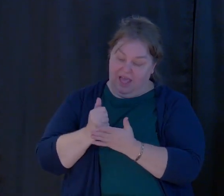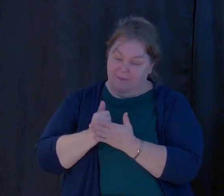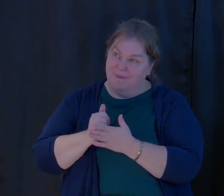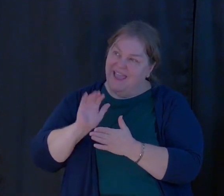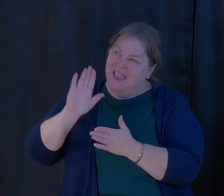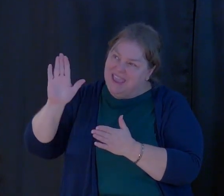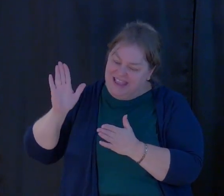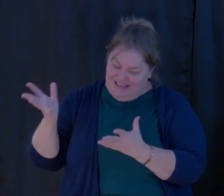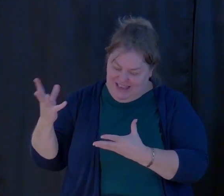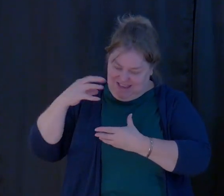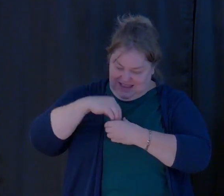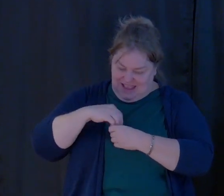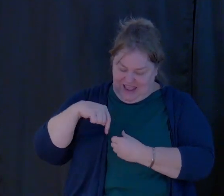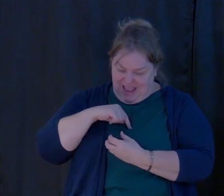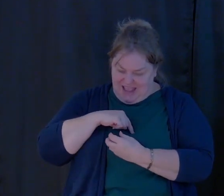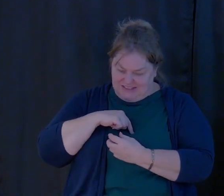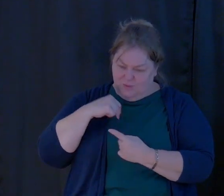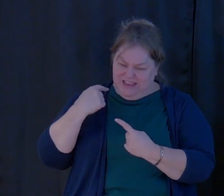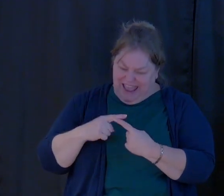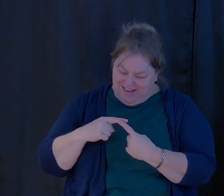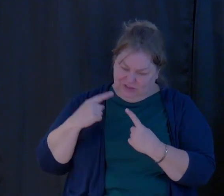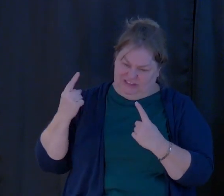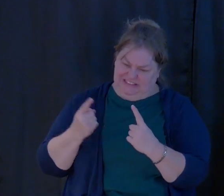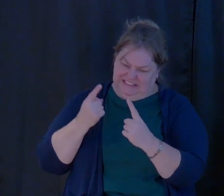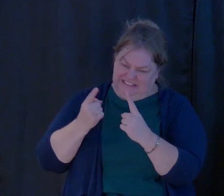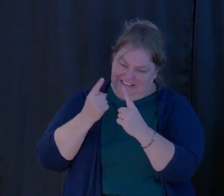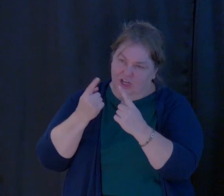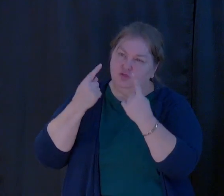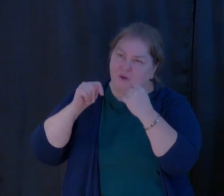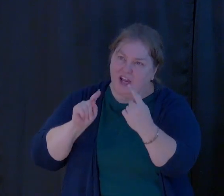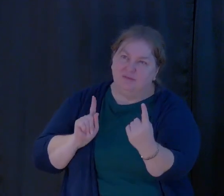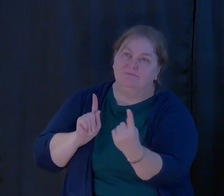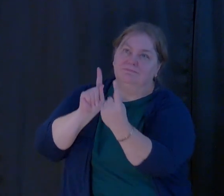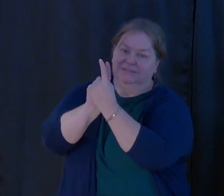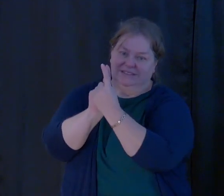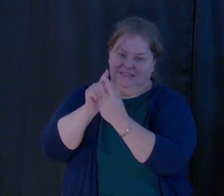try to achieve those possibilities and potentials.